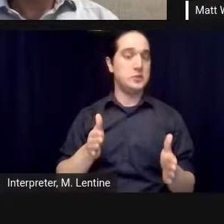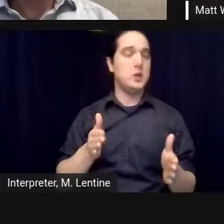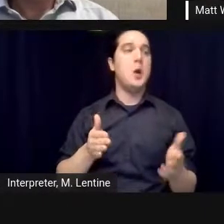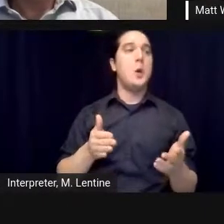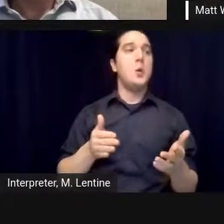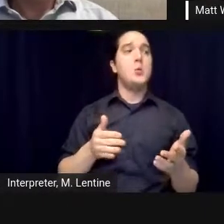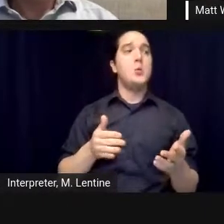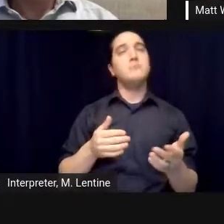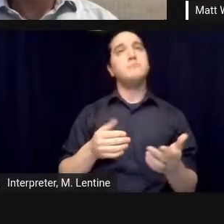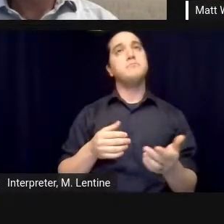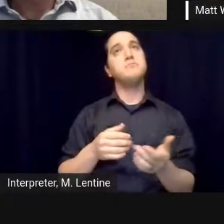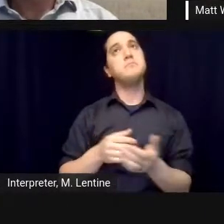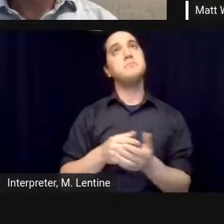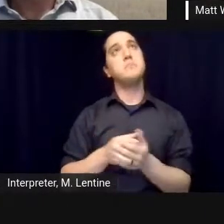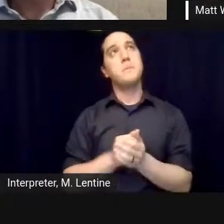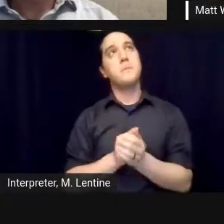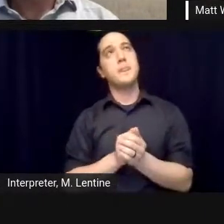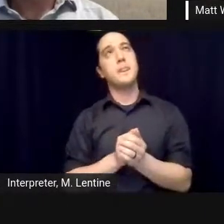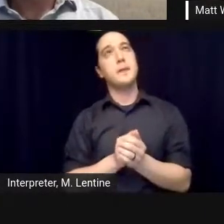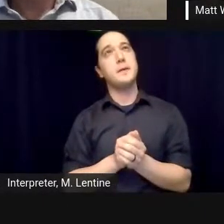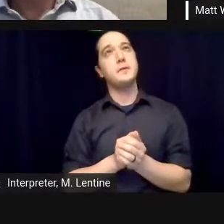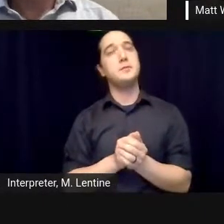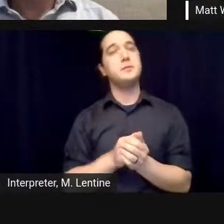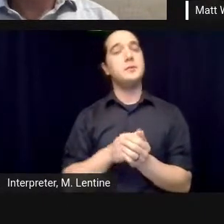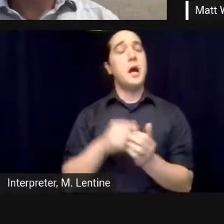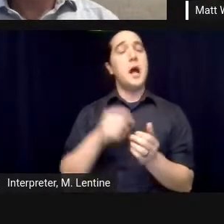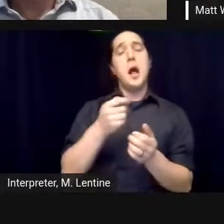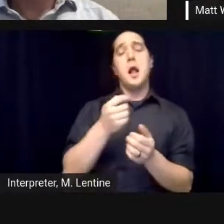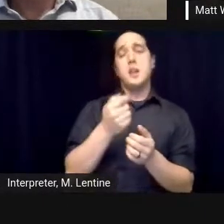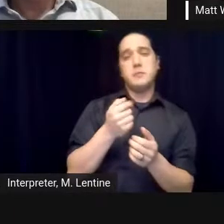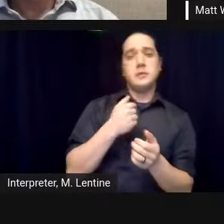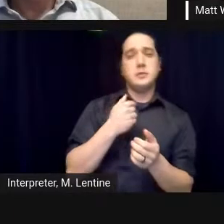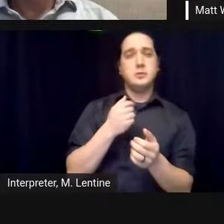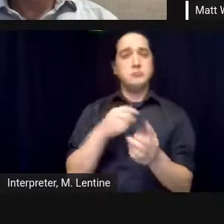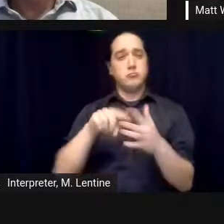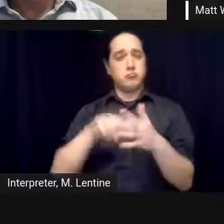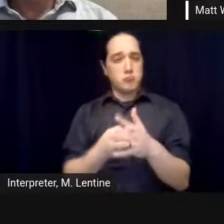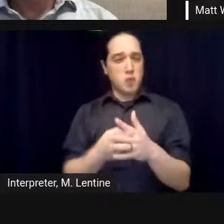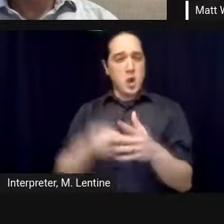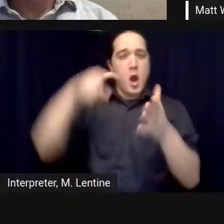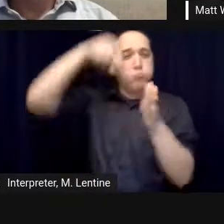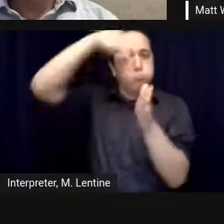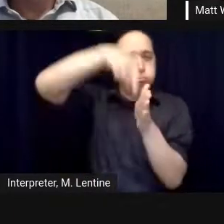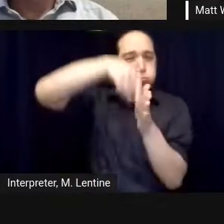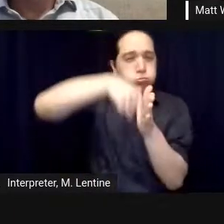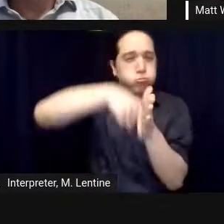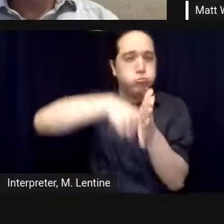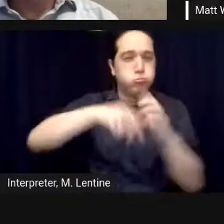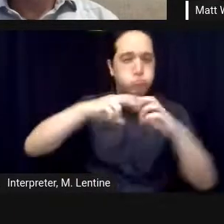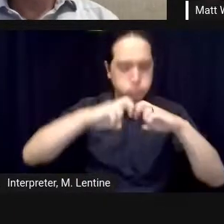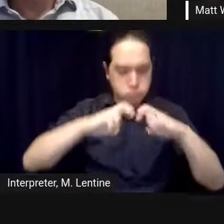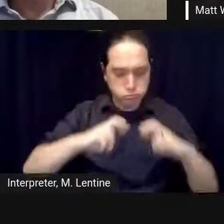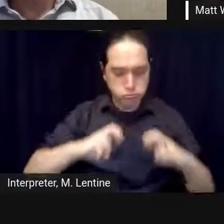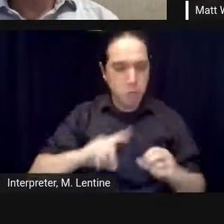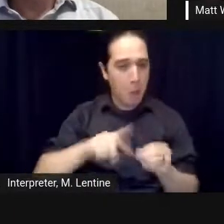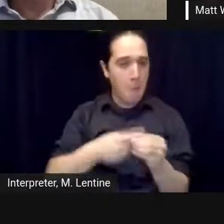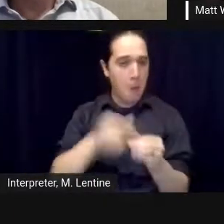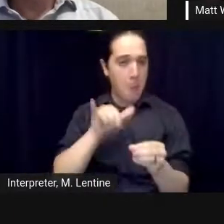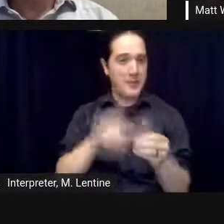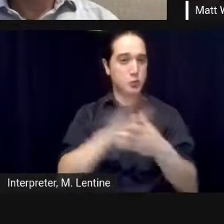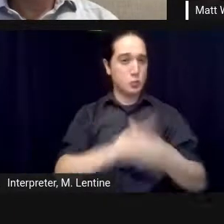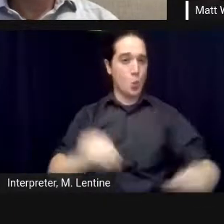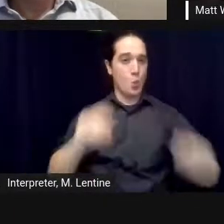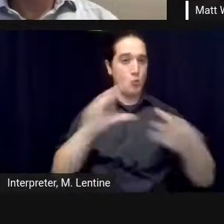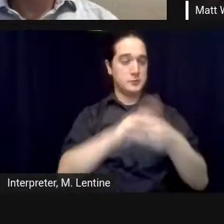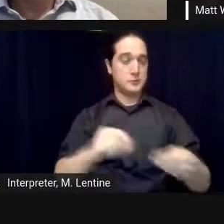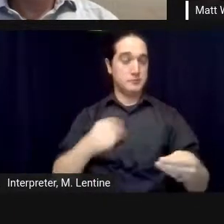dive into um what this story was and i think what often happens with the news coverage is you know you don't have that time to really